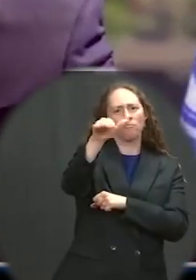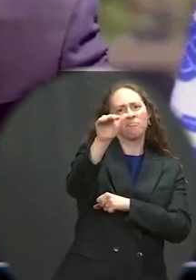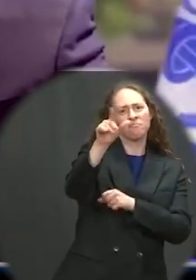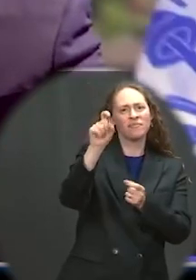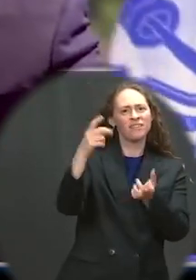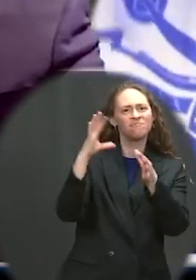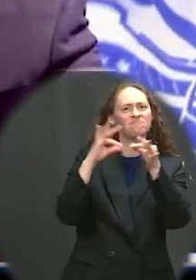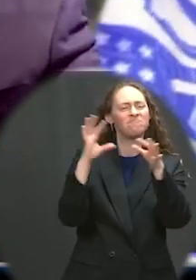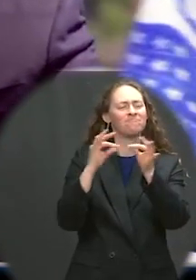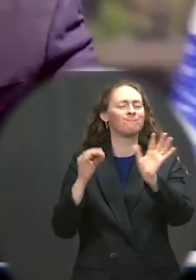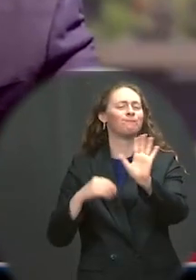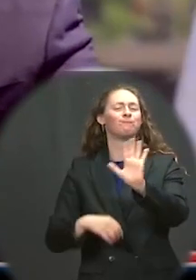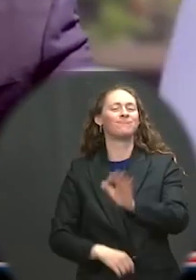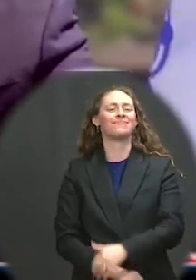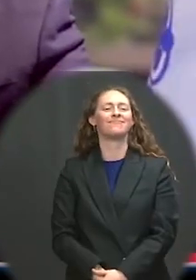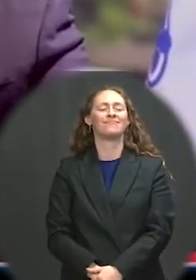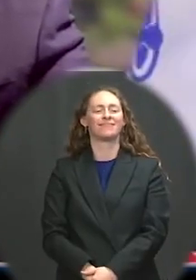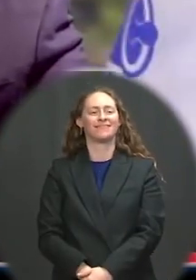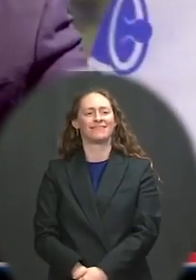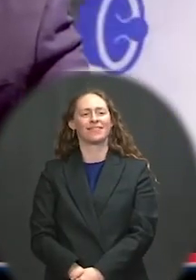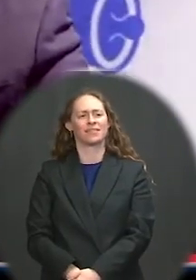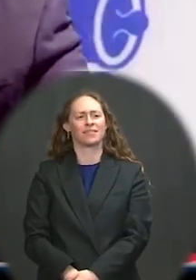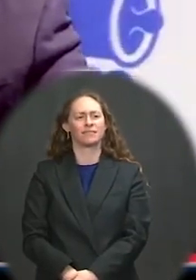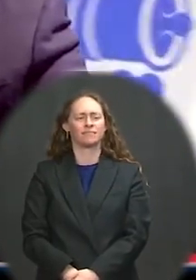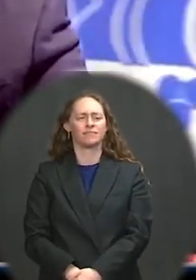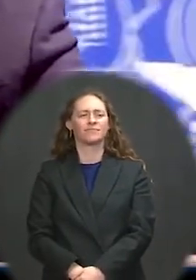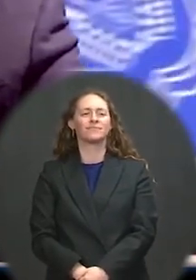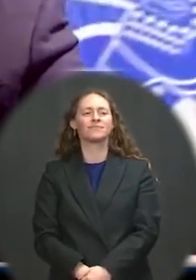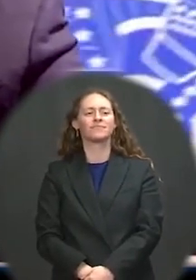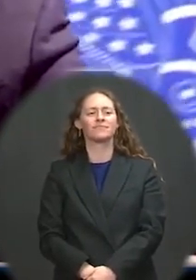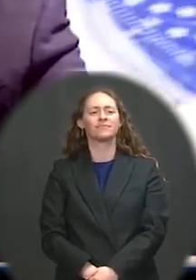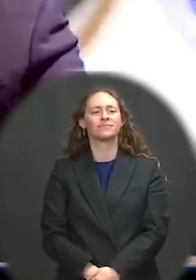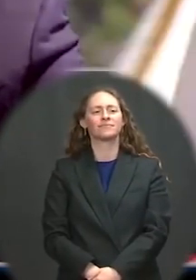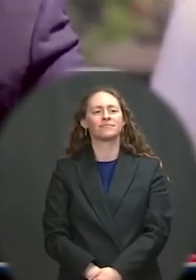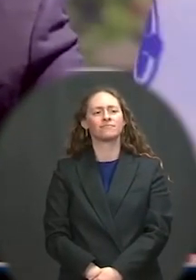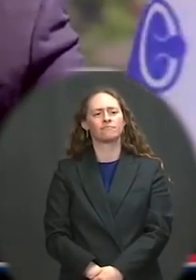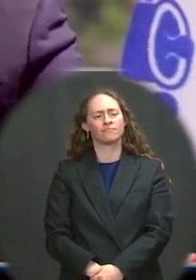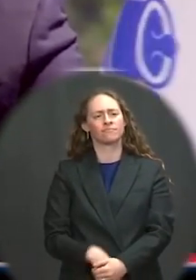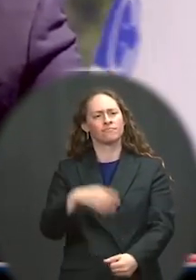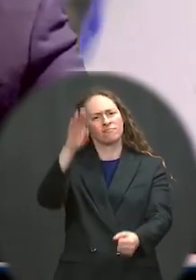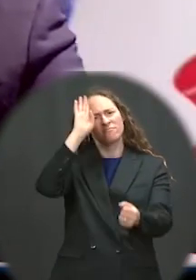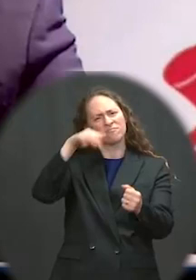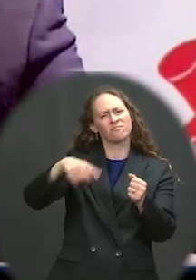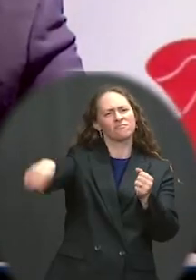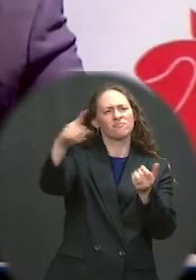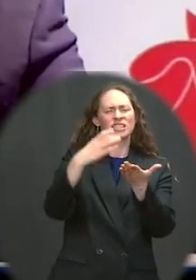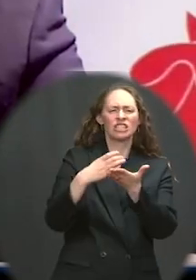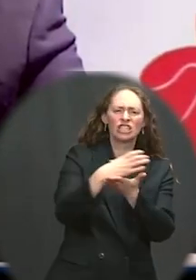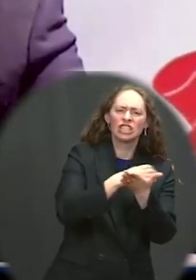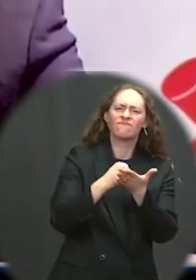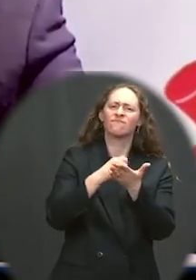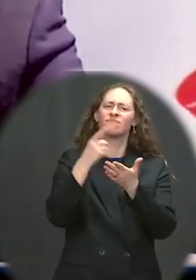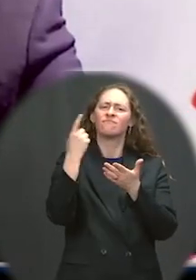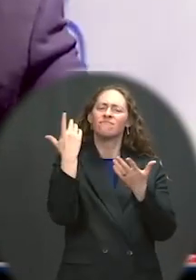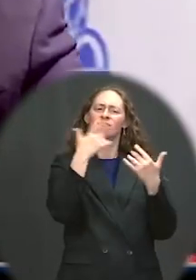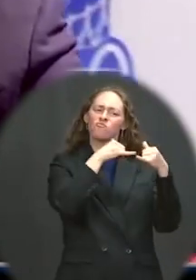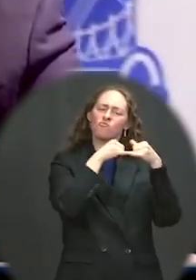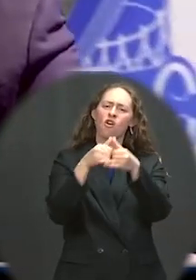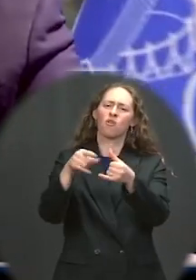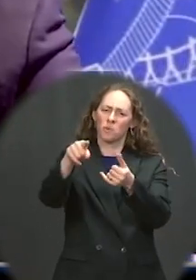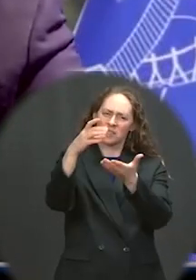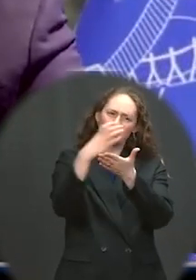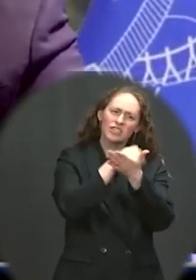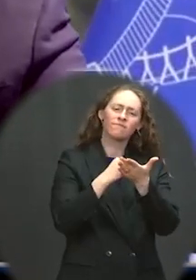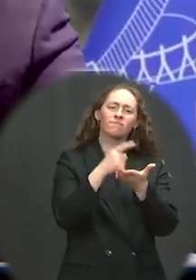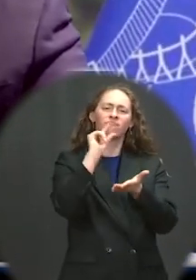agulets. You passed through 100th week and maybe spent a little too much time at the slice.